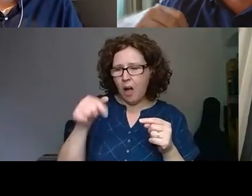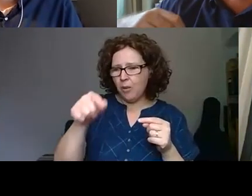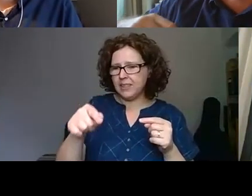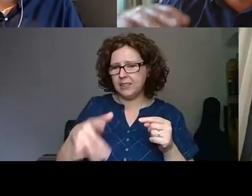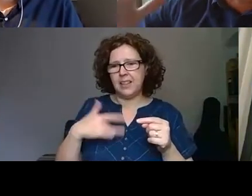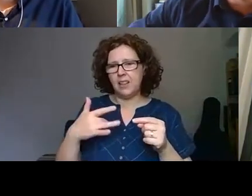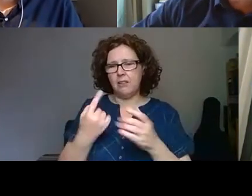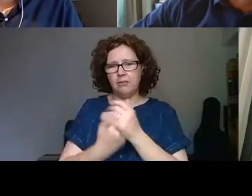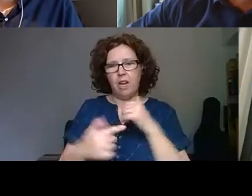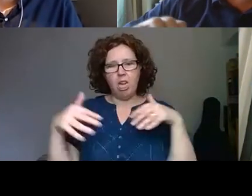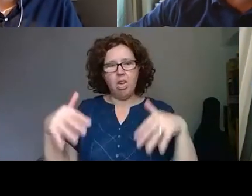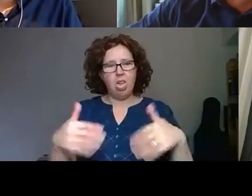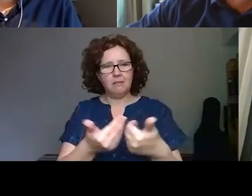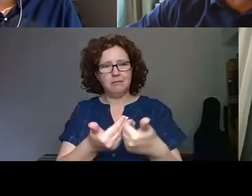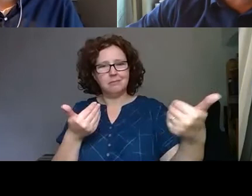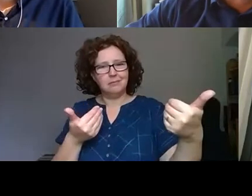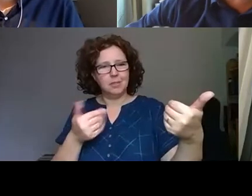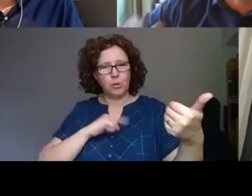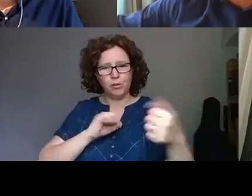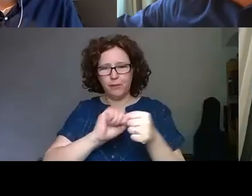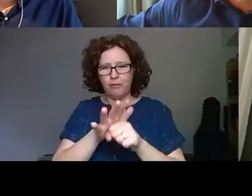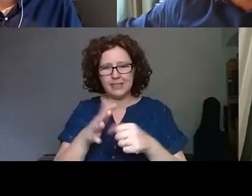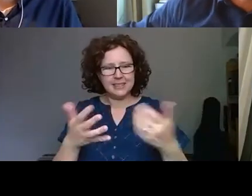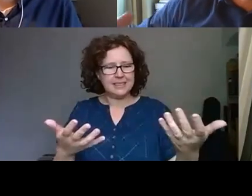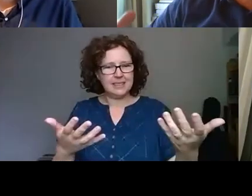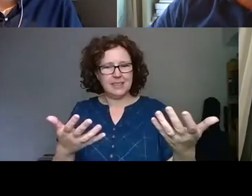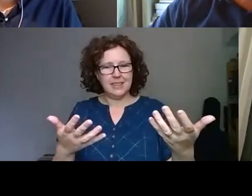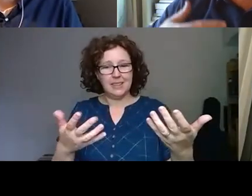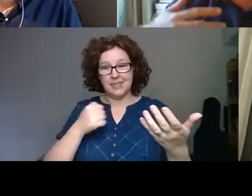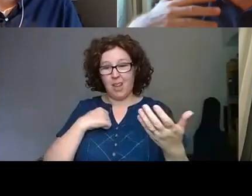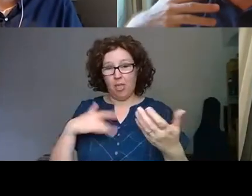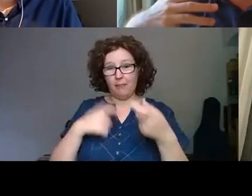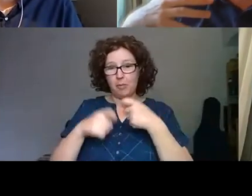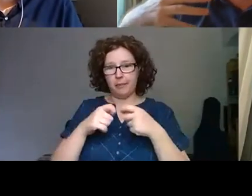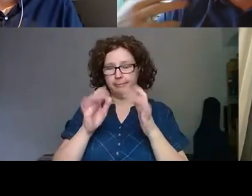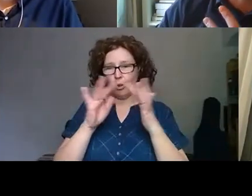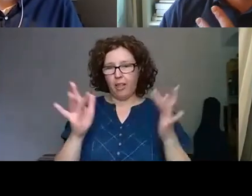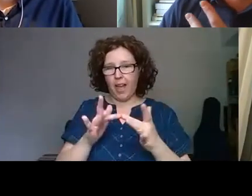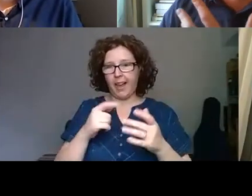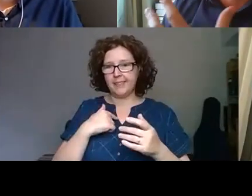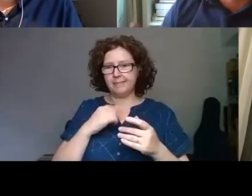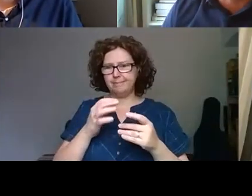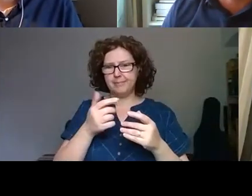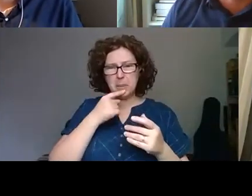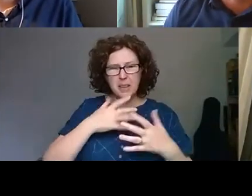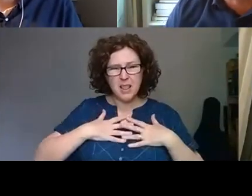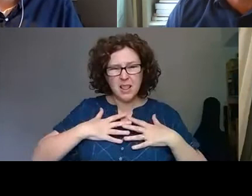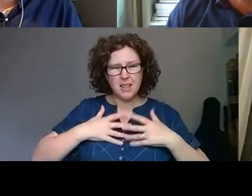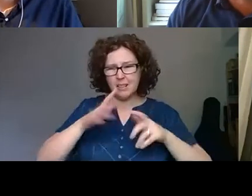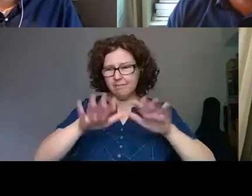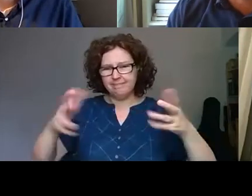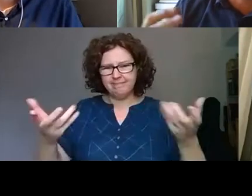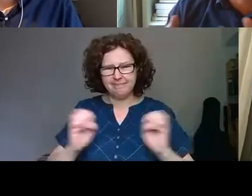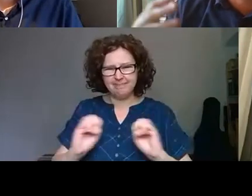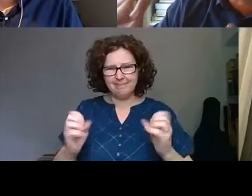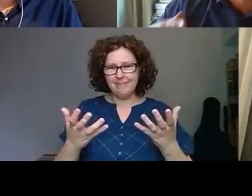and fracturing, and contactless life, how that will change us in a longer term, and will we